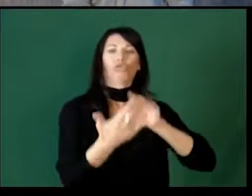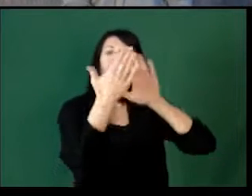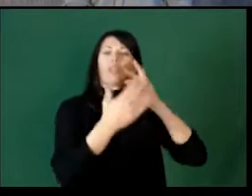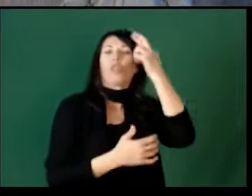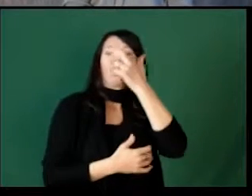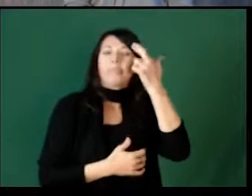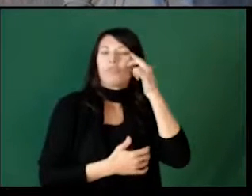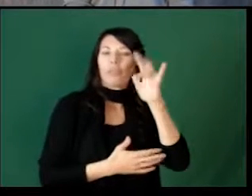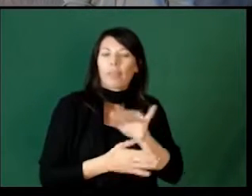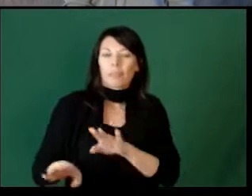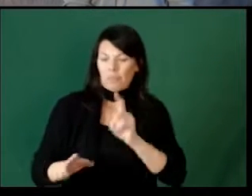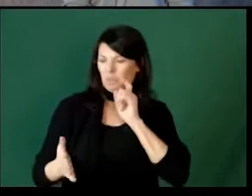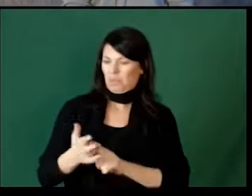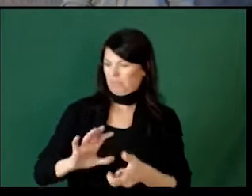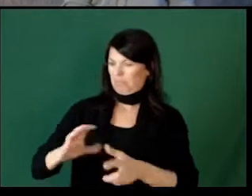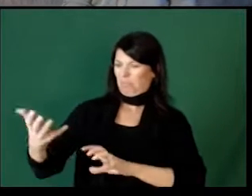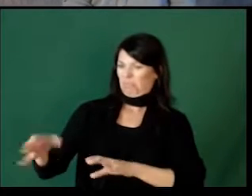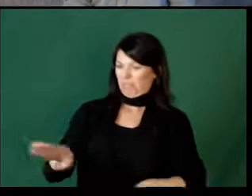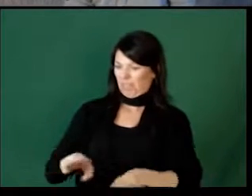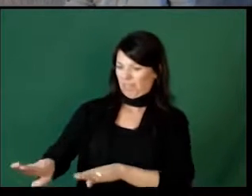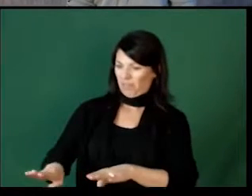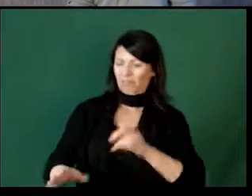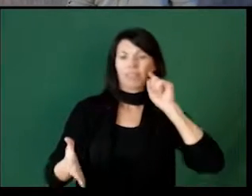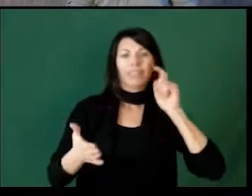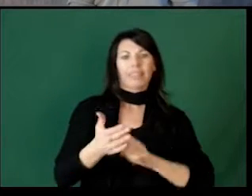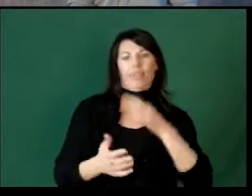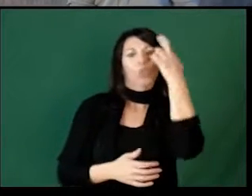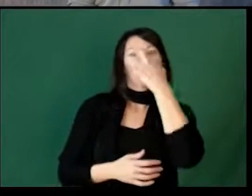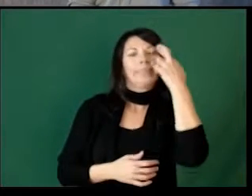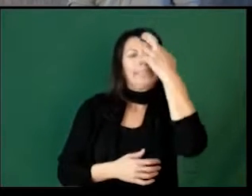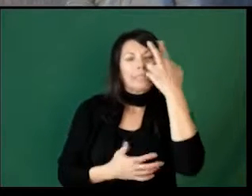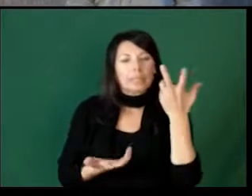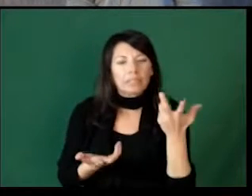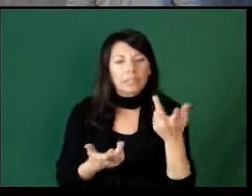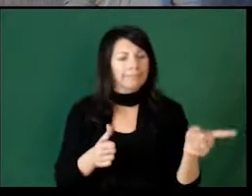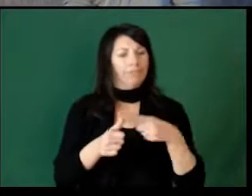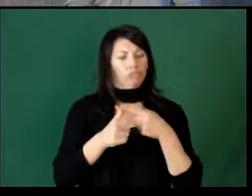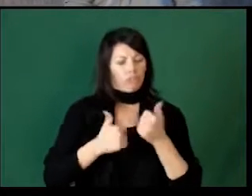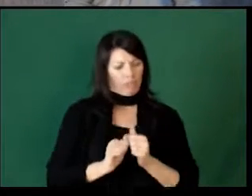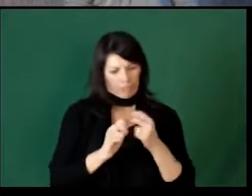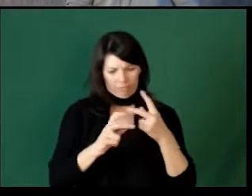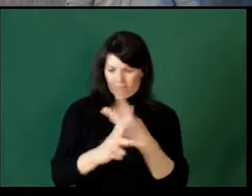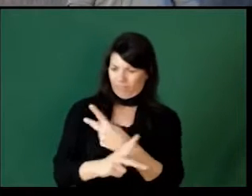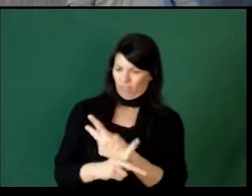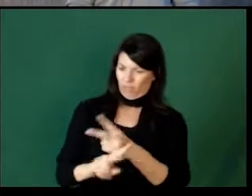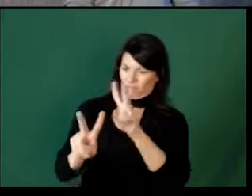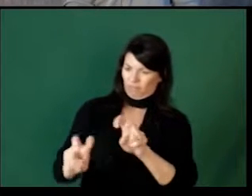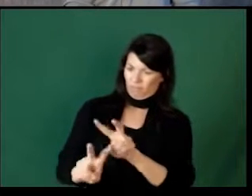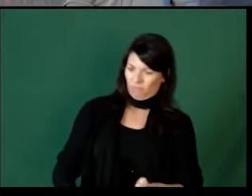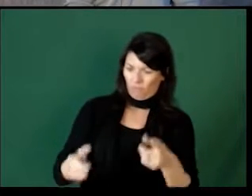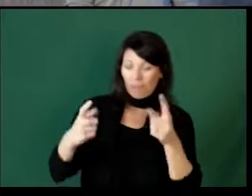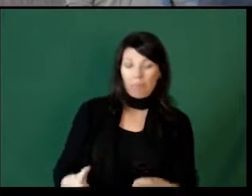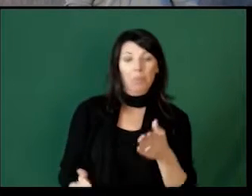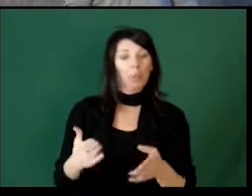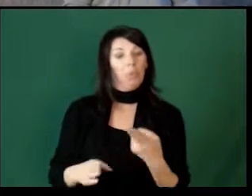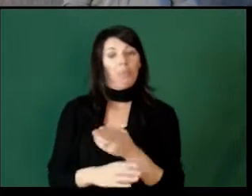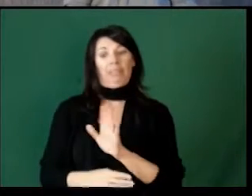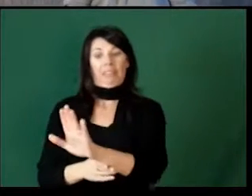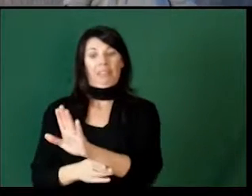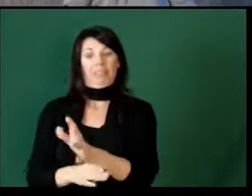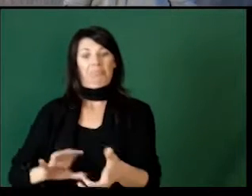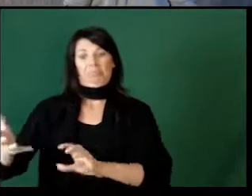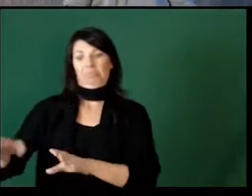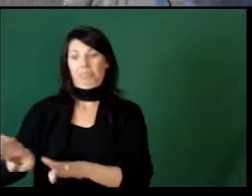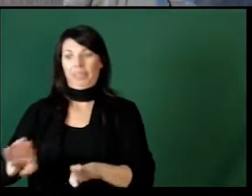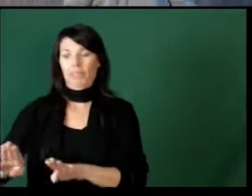When you're identifying the behaviors that you want or the behaviors that you're struggling with, first figure out why that behavior is happening. Are they